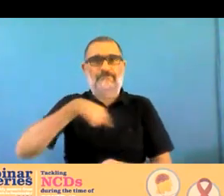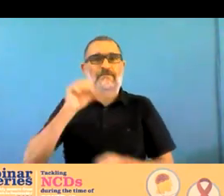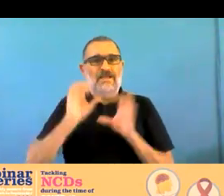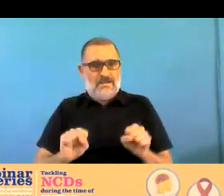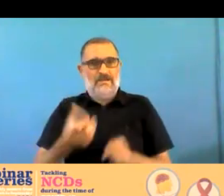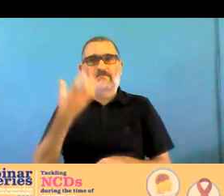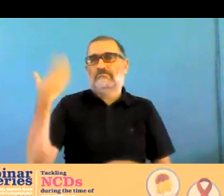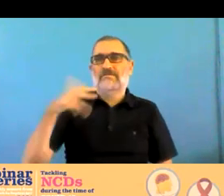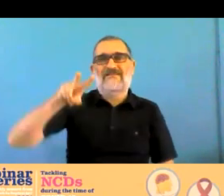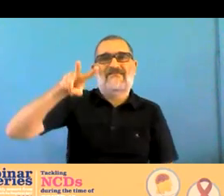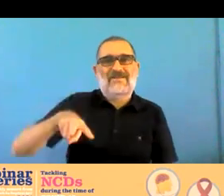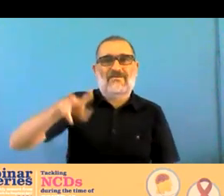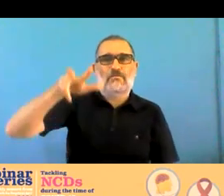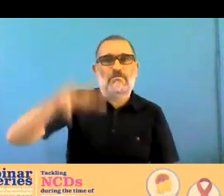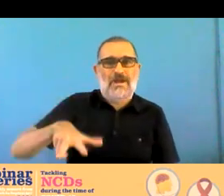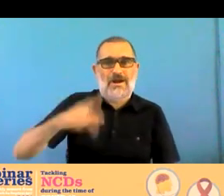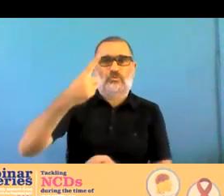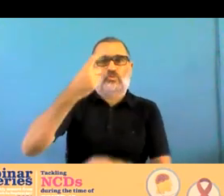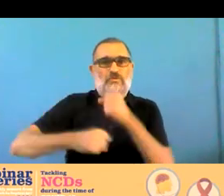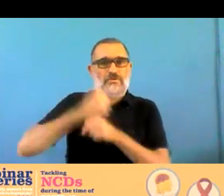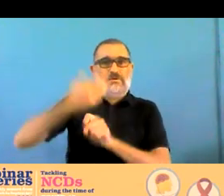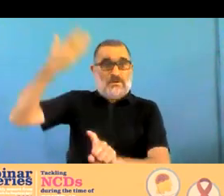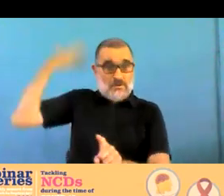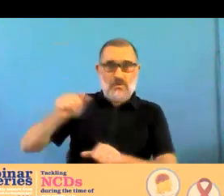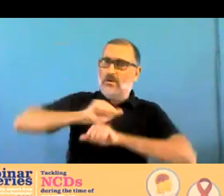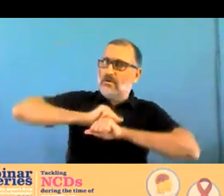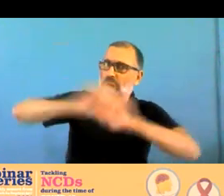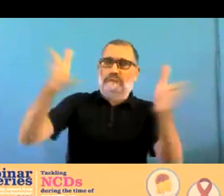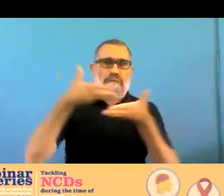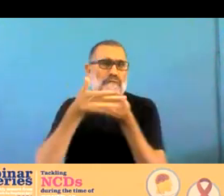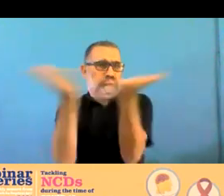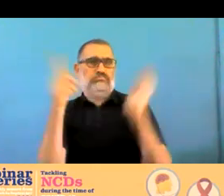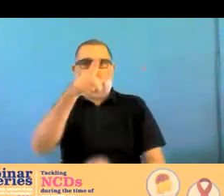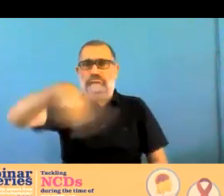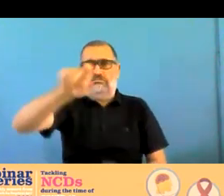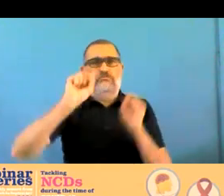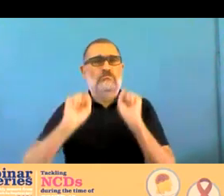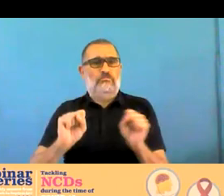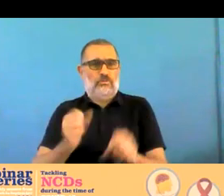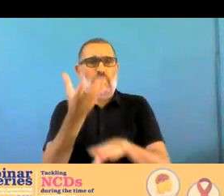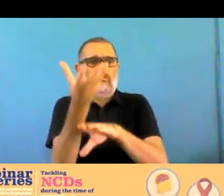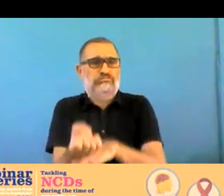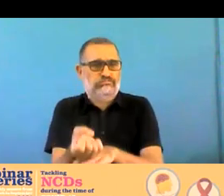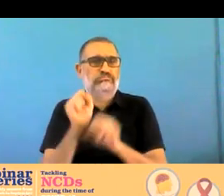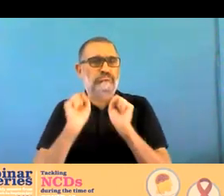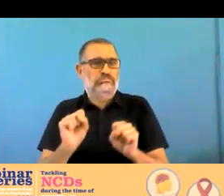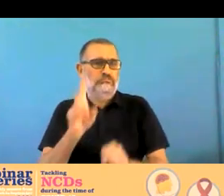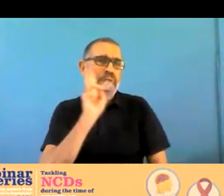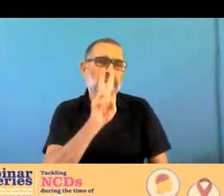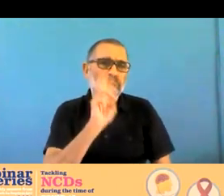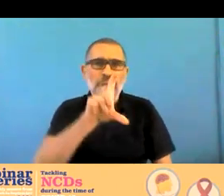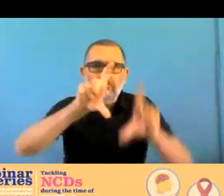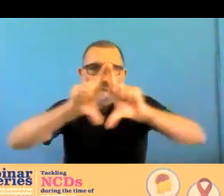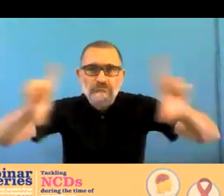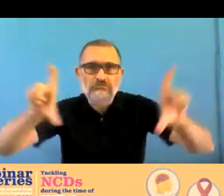messages publications that we put out to the public at large to health care providers